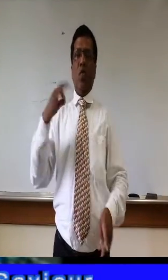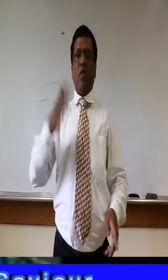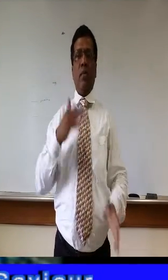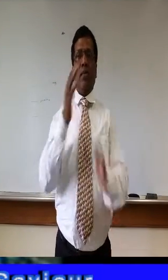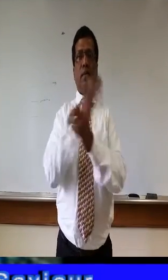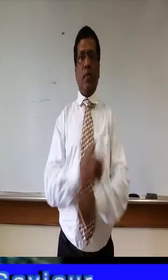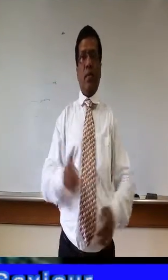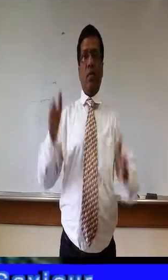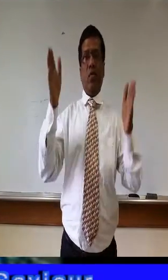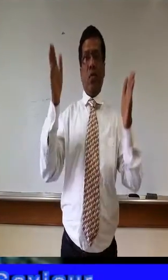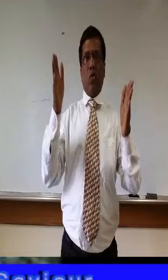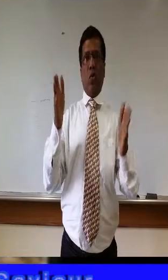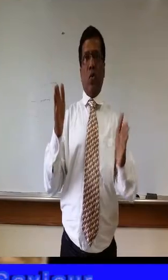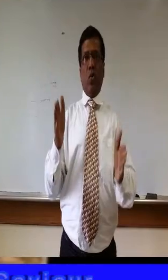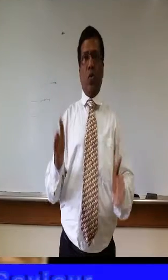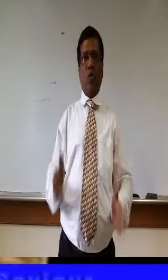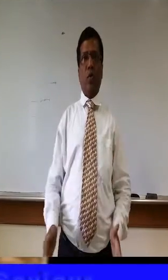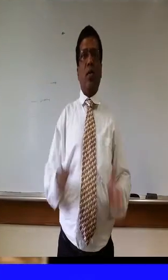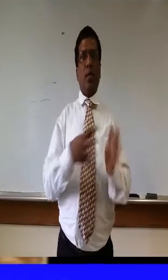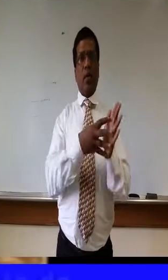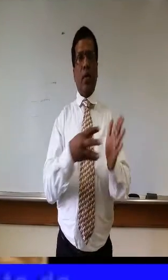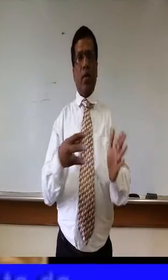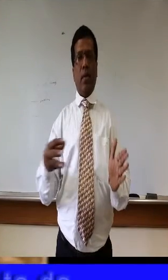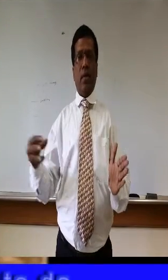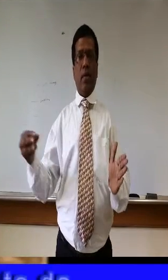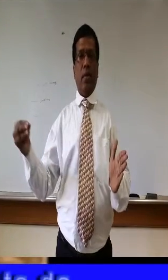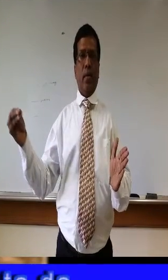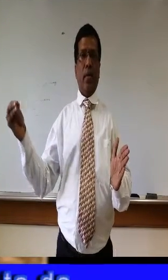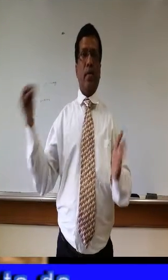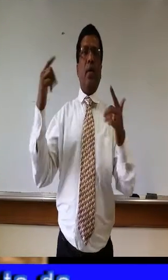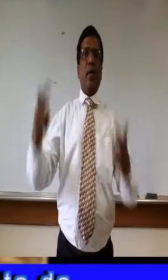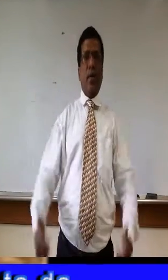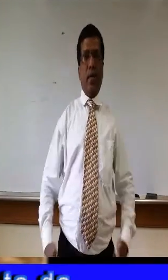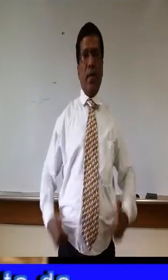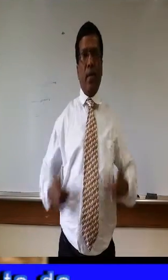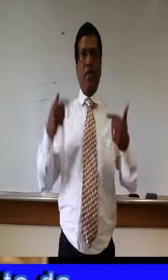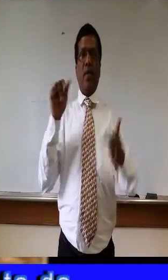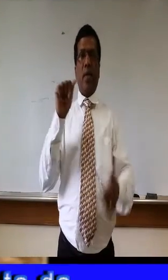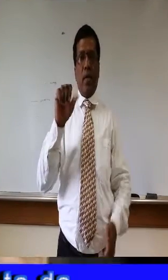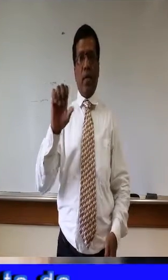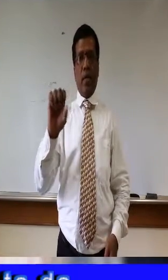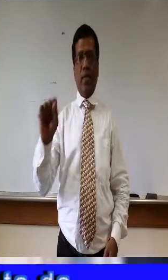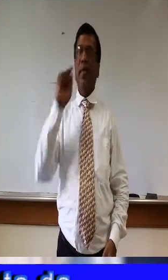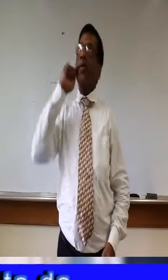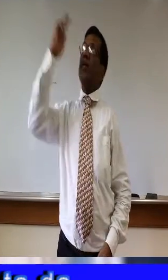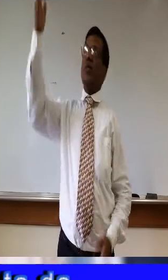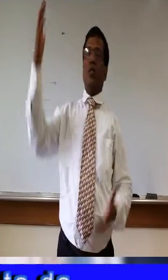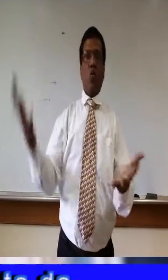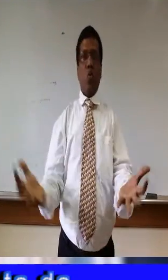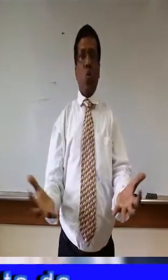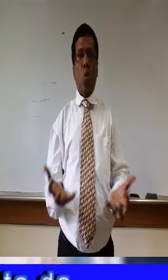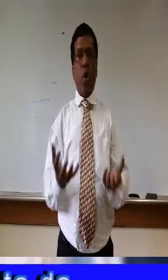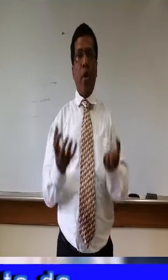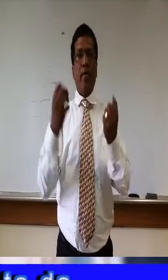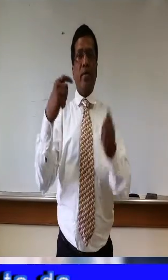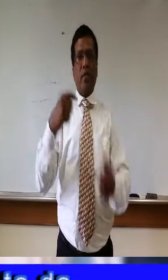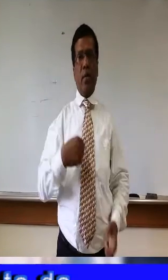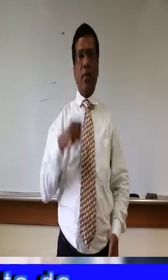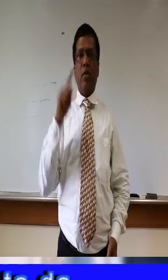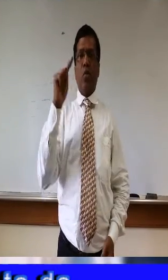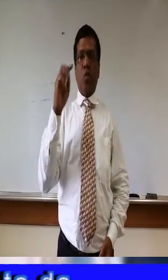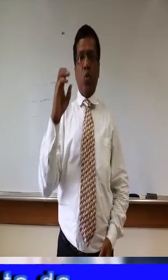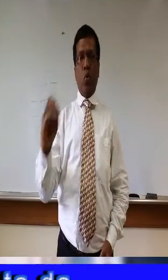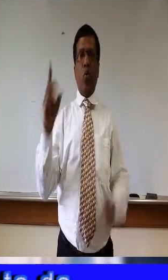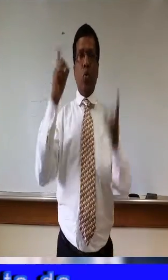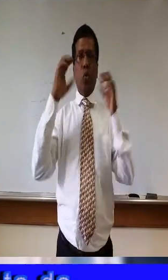I want to live the gospel To know that his teachings are